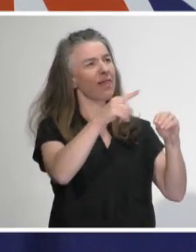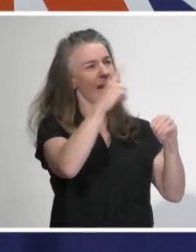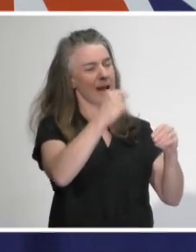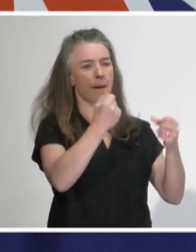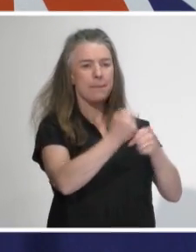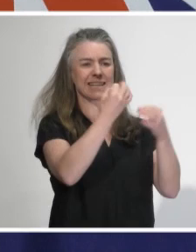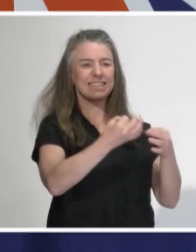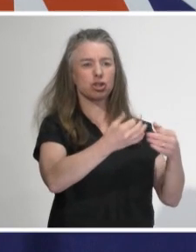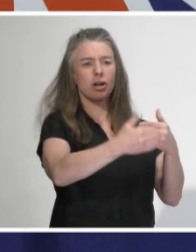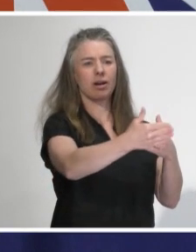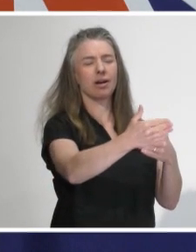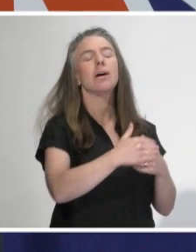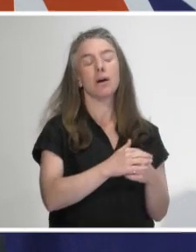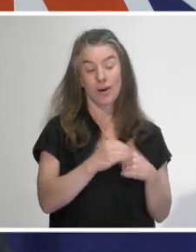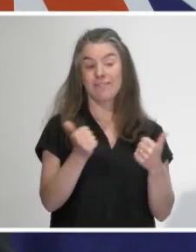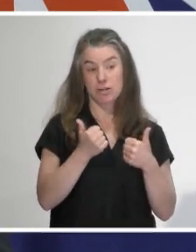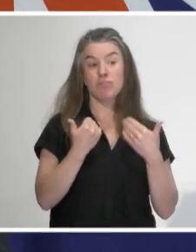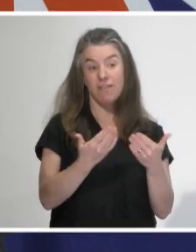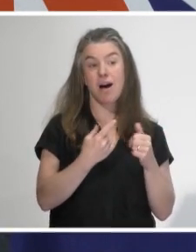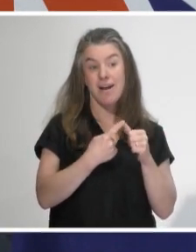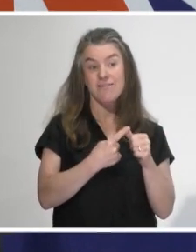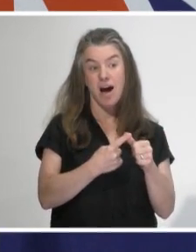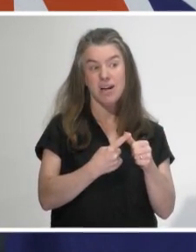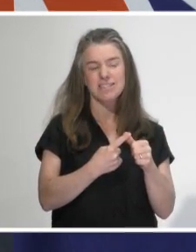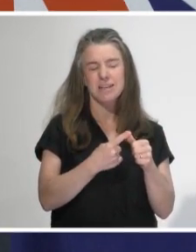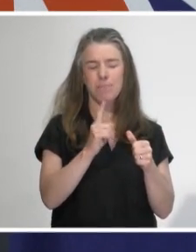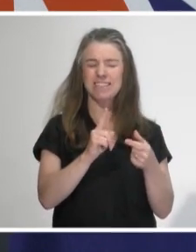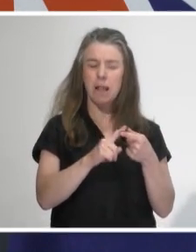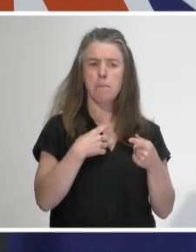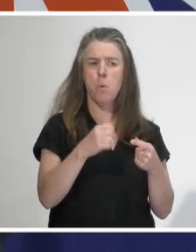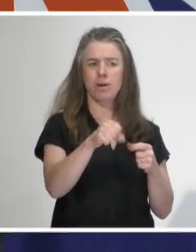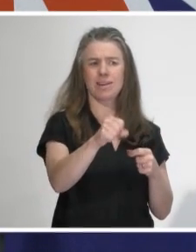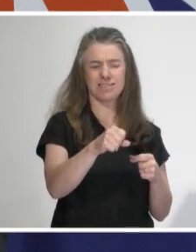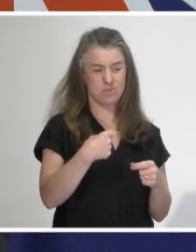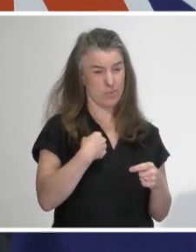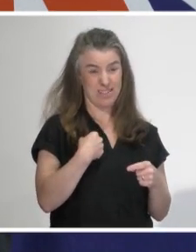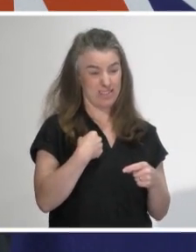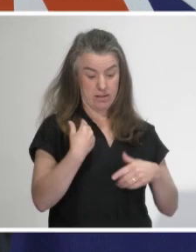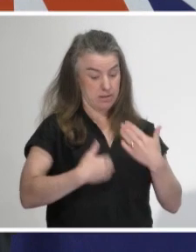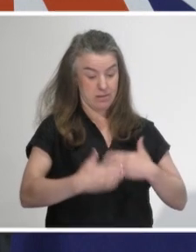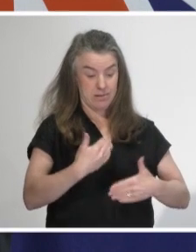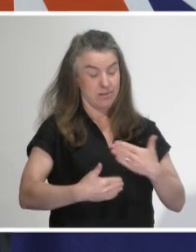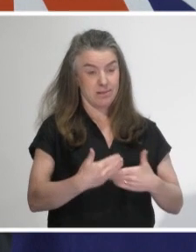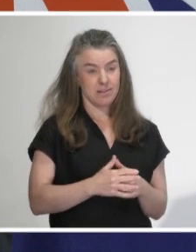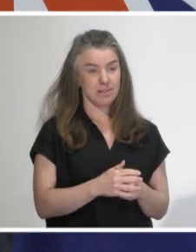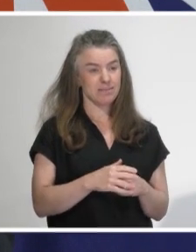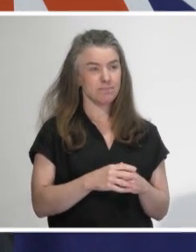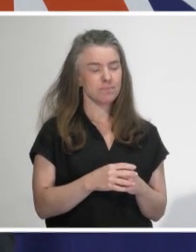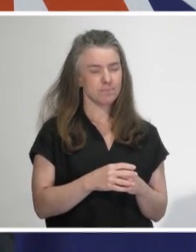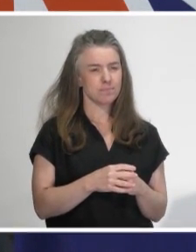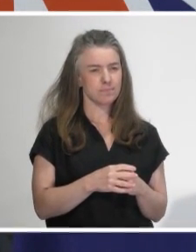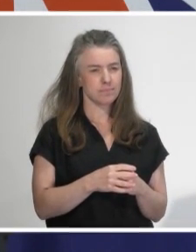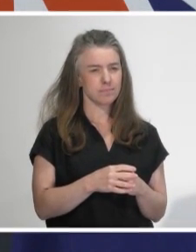initial advice and we'll continue to provide advice, so that work is happening apace because all of this will go into informing the government's decision,